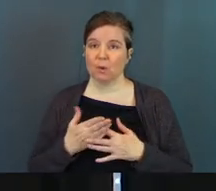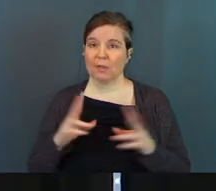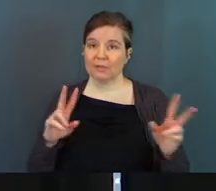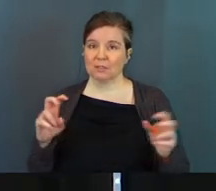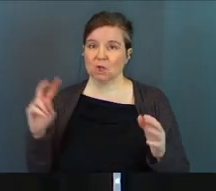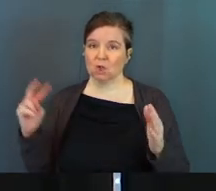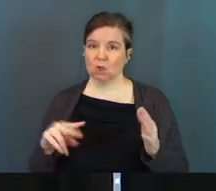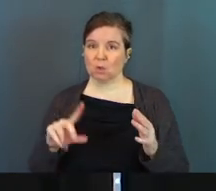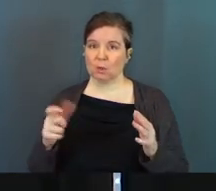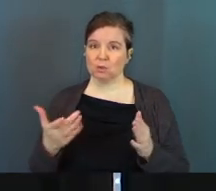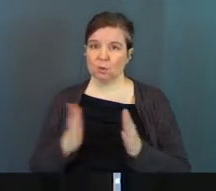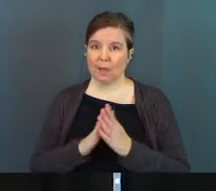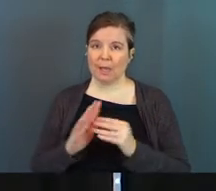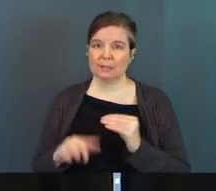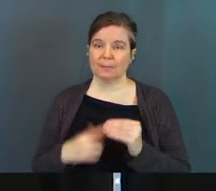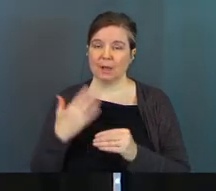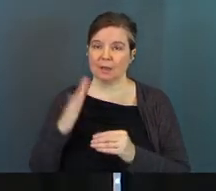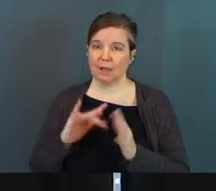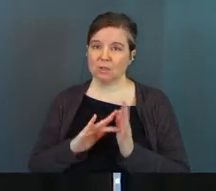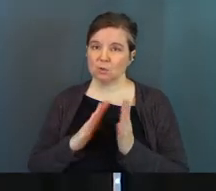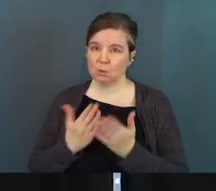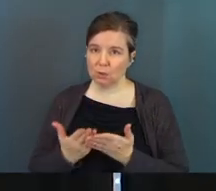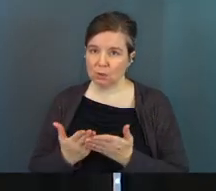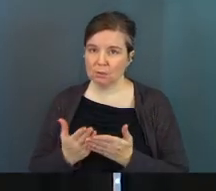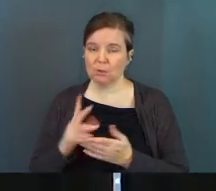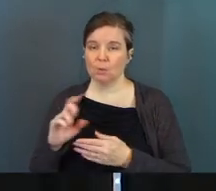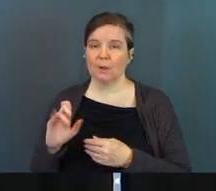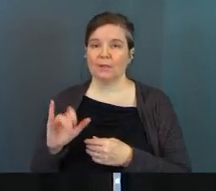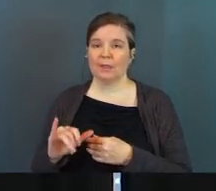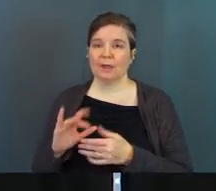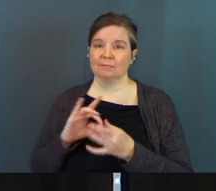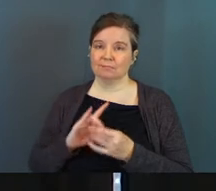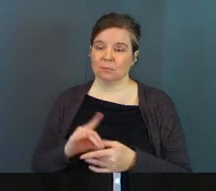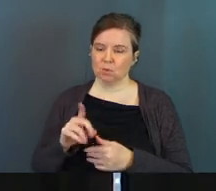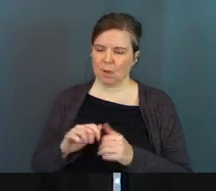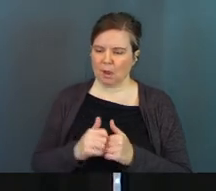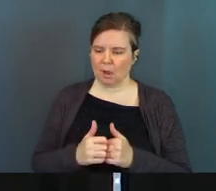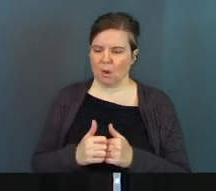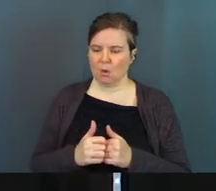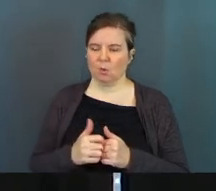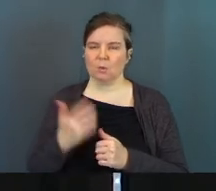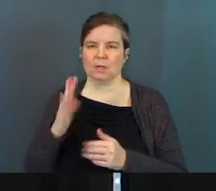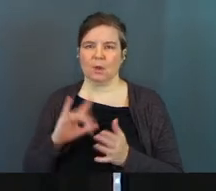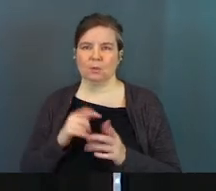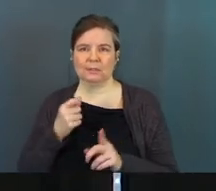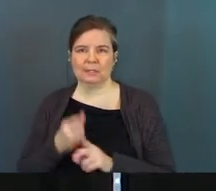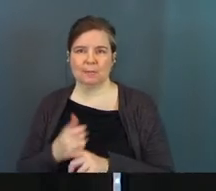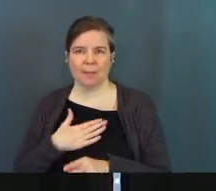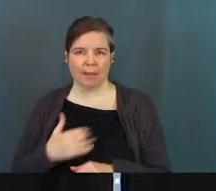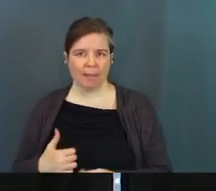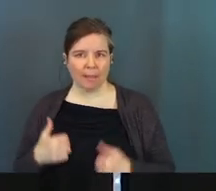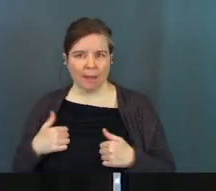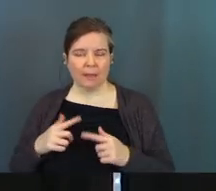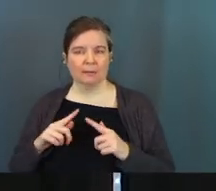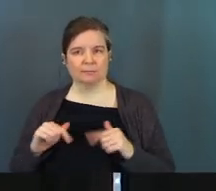the series, looking at questions to ask about God's Word, questions that pertain to you. How is God's Word impacting my life? All these questions that you can